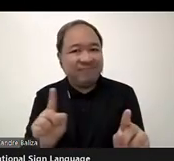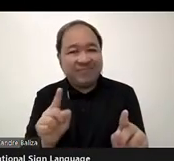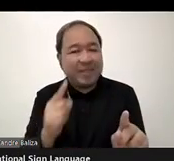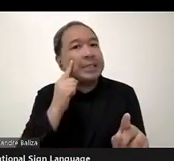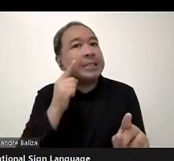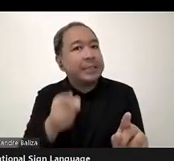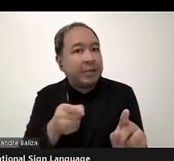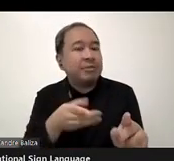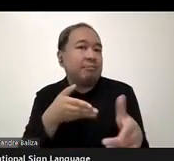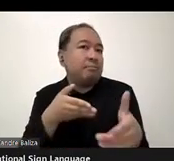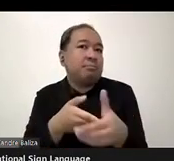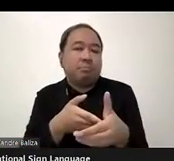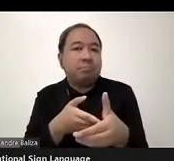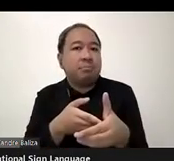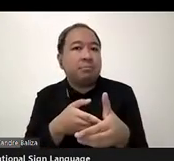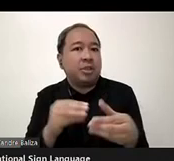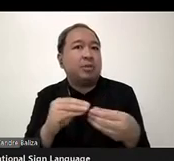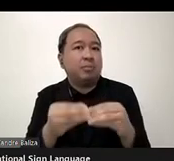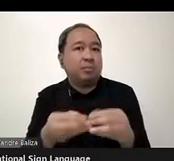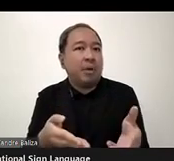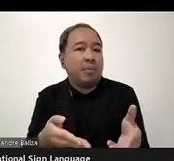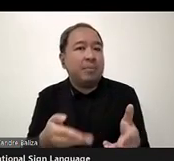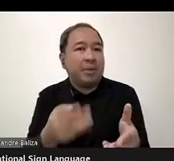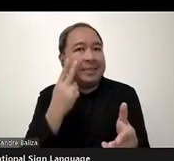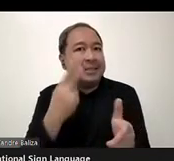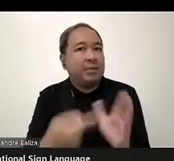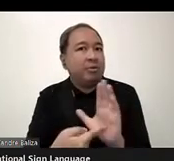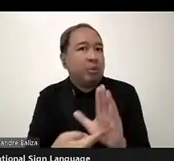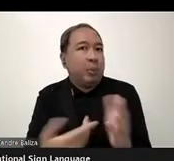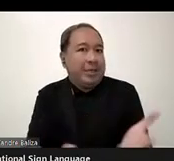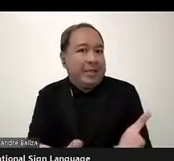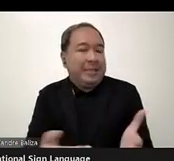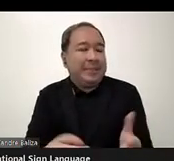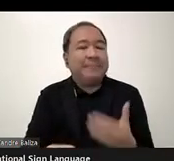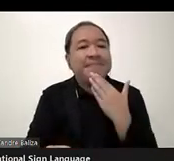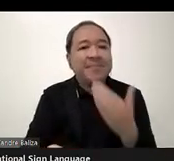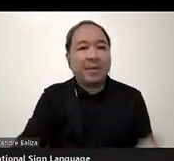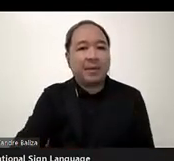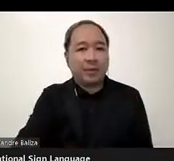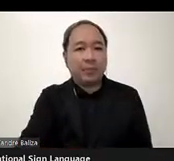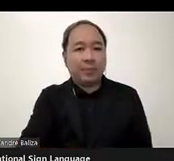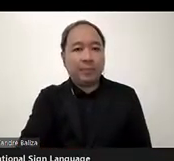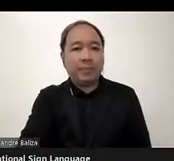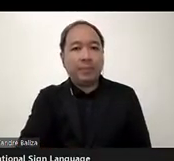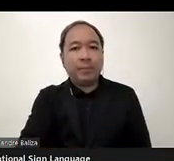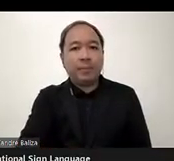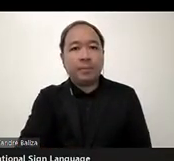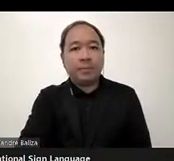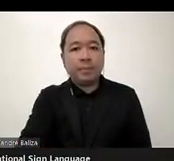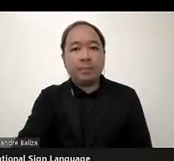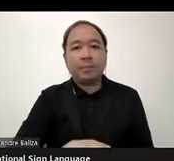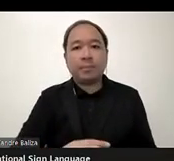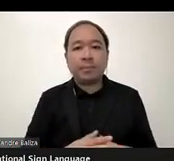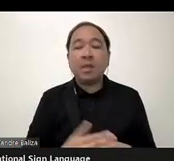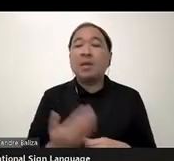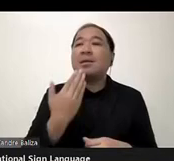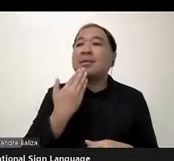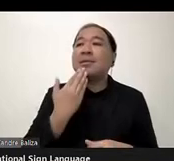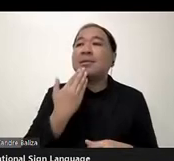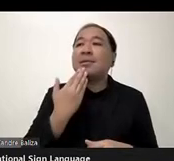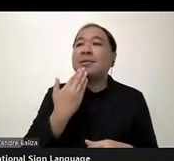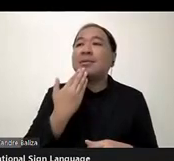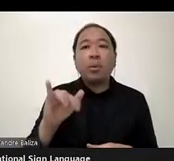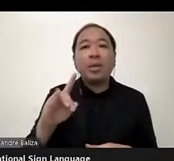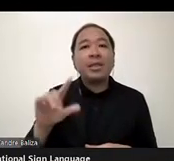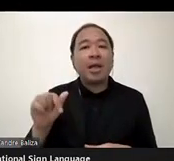you. The floor to you. Thank you very much, Lydia. We do have a couple of other